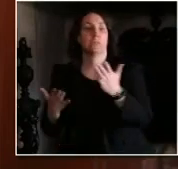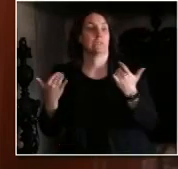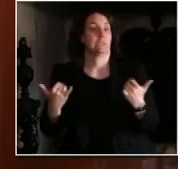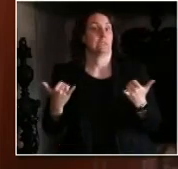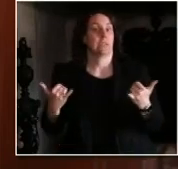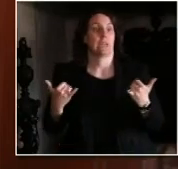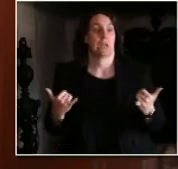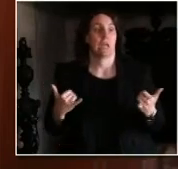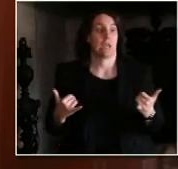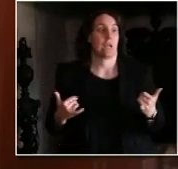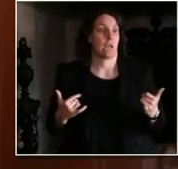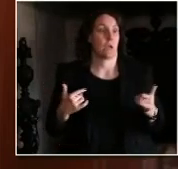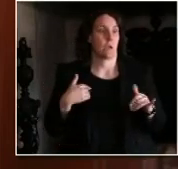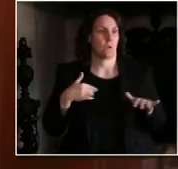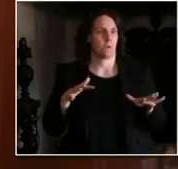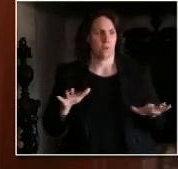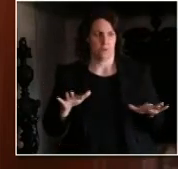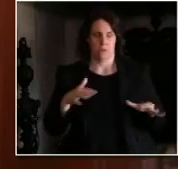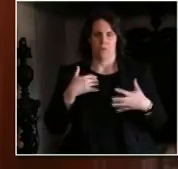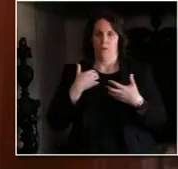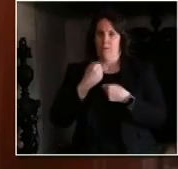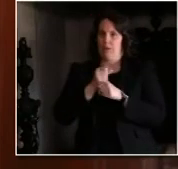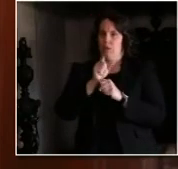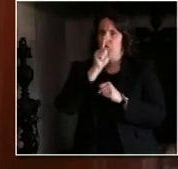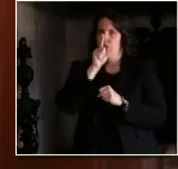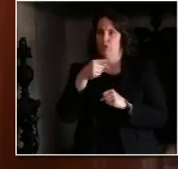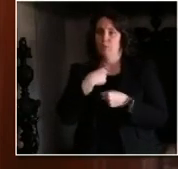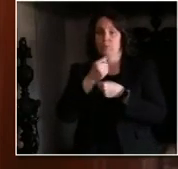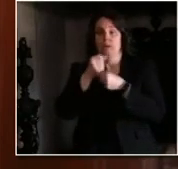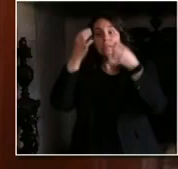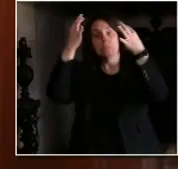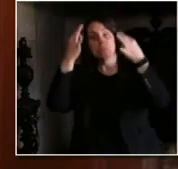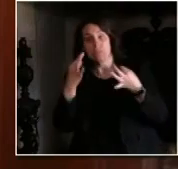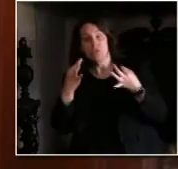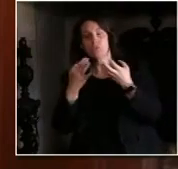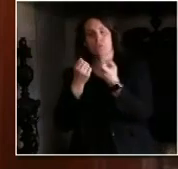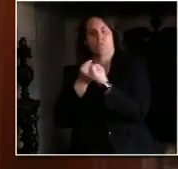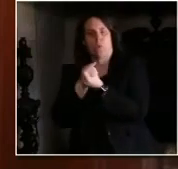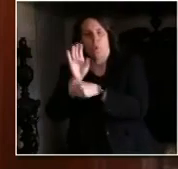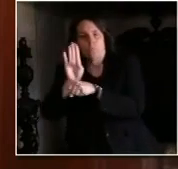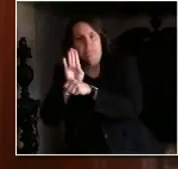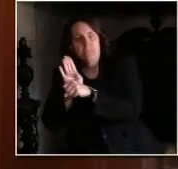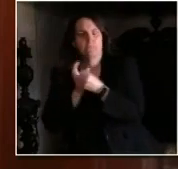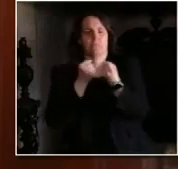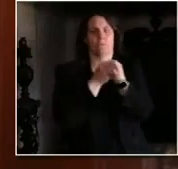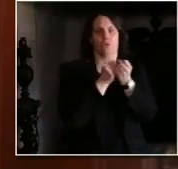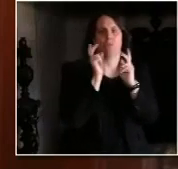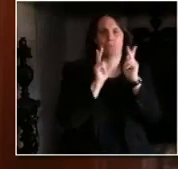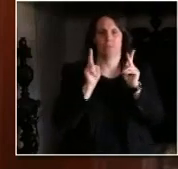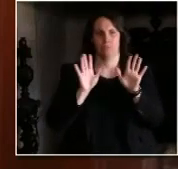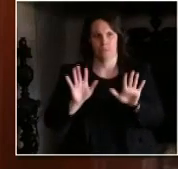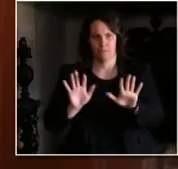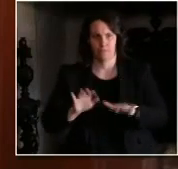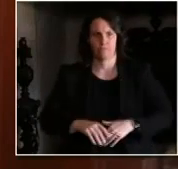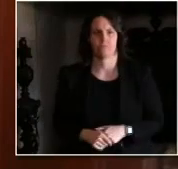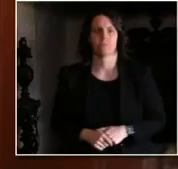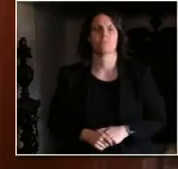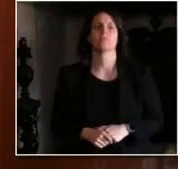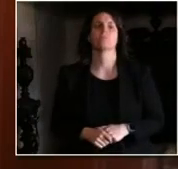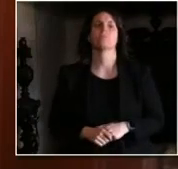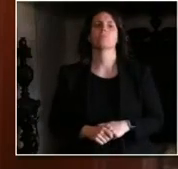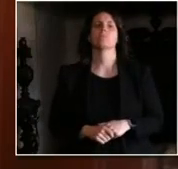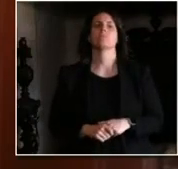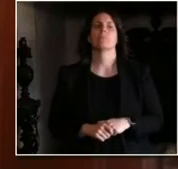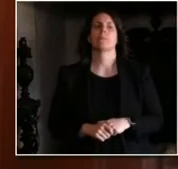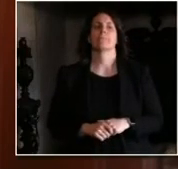How can they make their customers feel safe? How can they make their businesses safe for their employees? And how can they implement